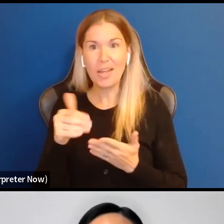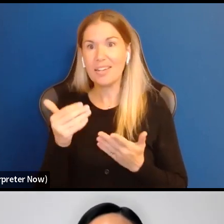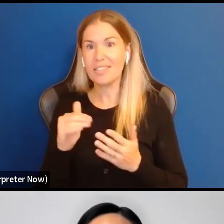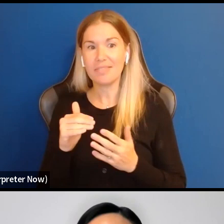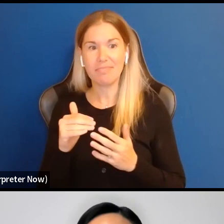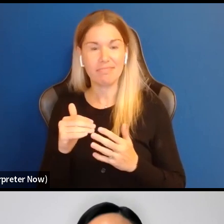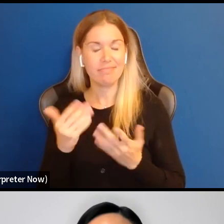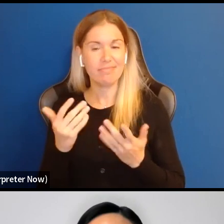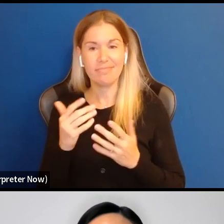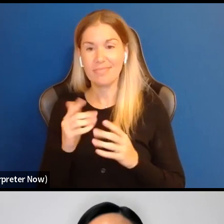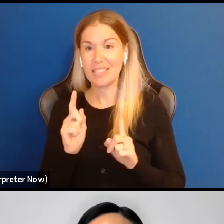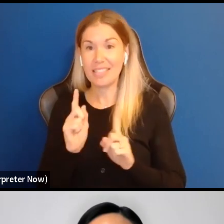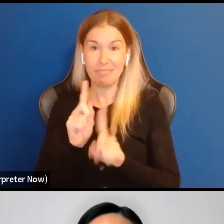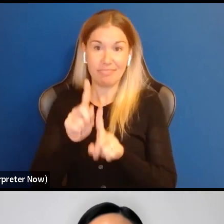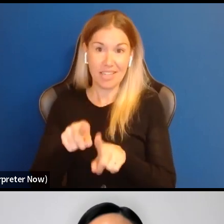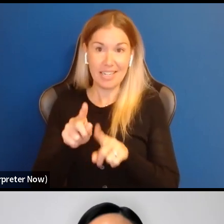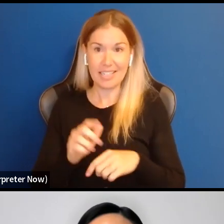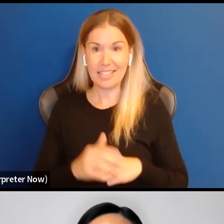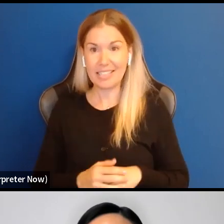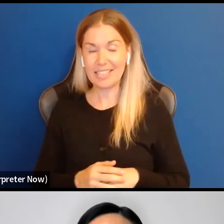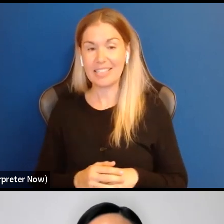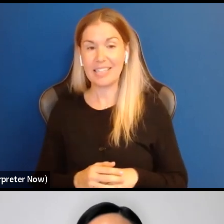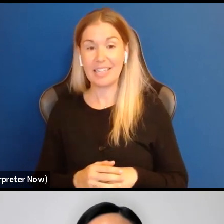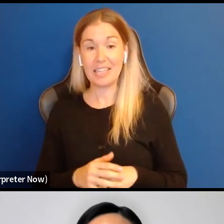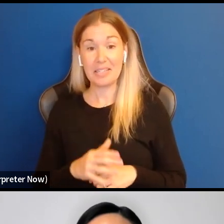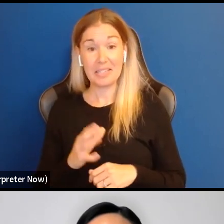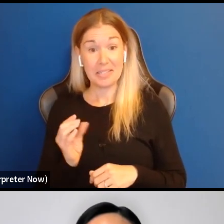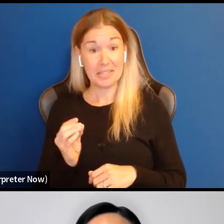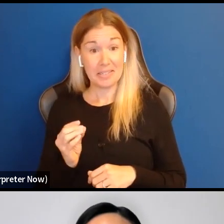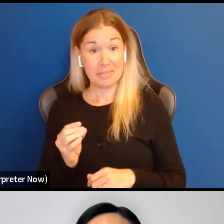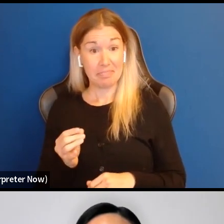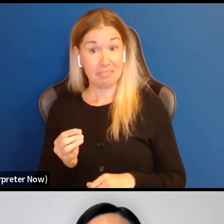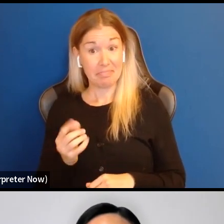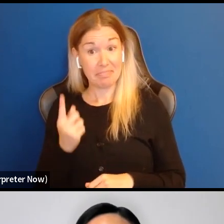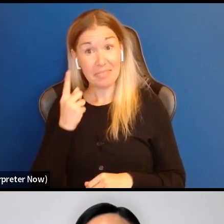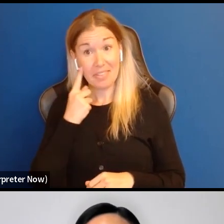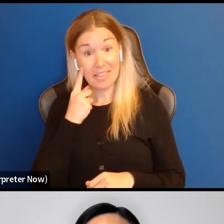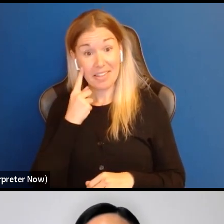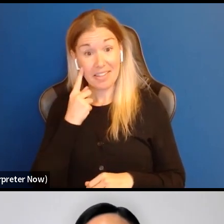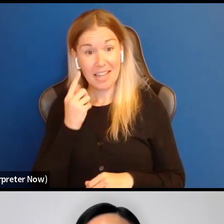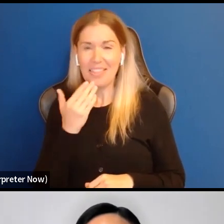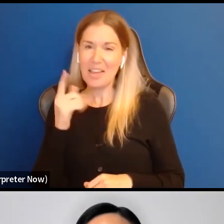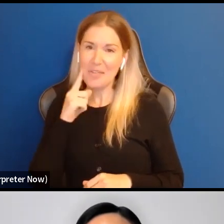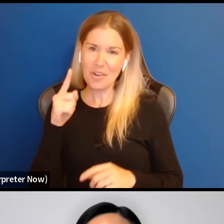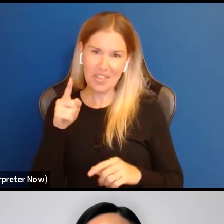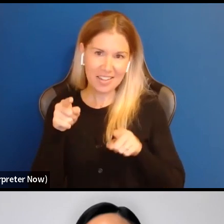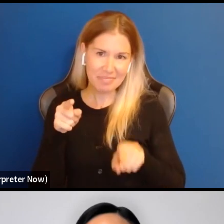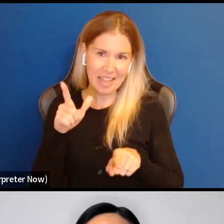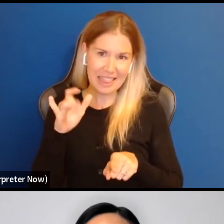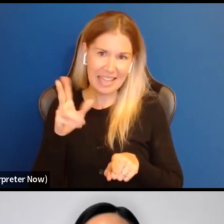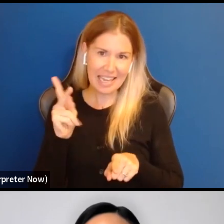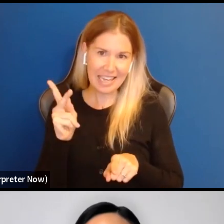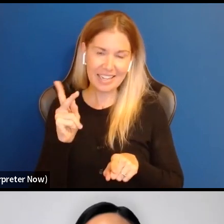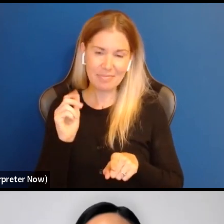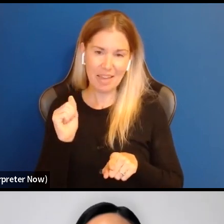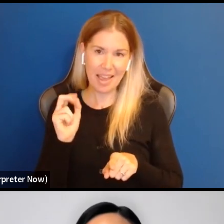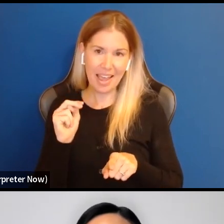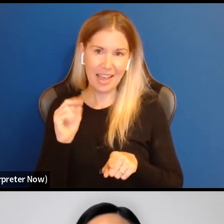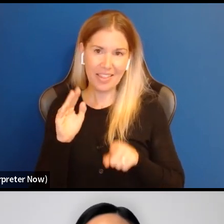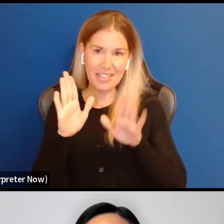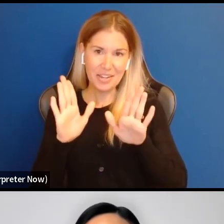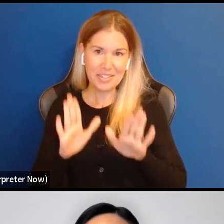Uh, and yeah, I think, um, I think that is, thanks for the link for that. And that's awesome. Um,